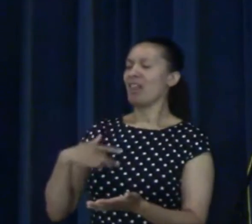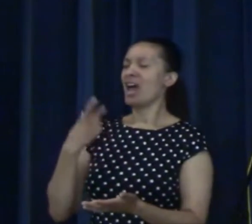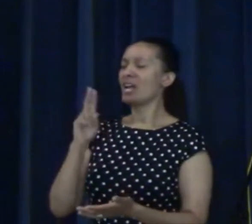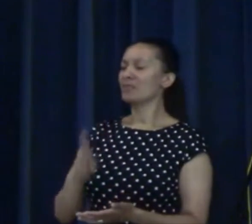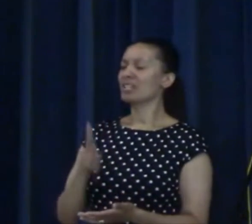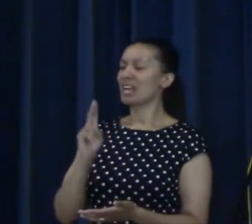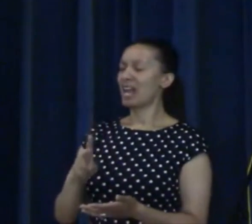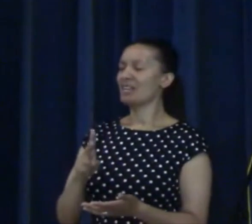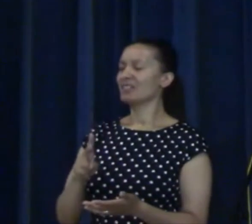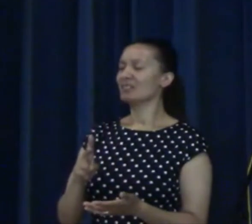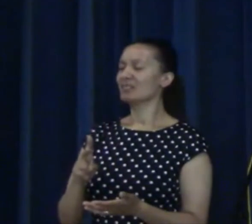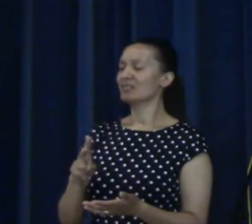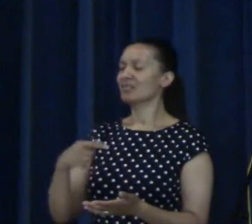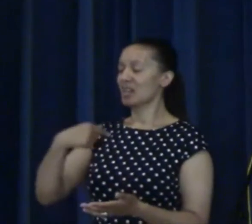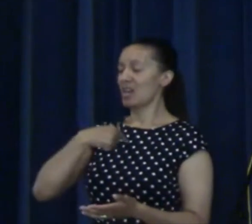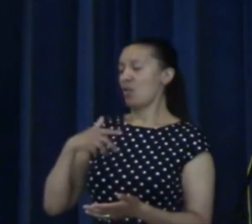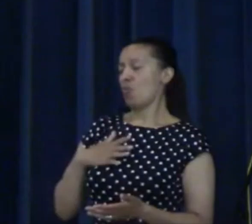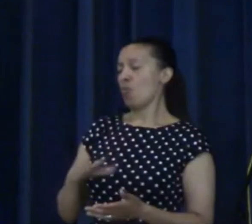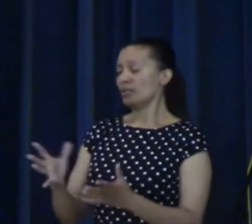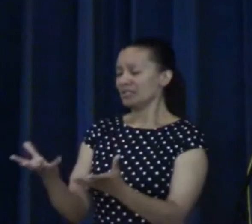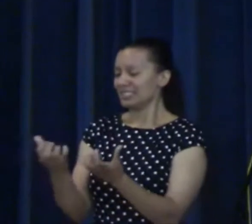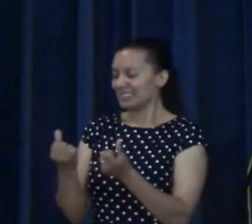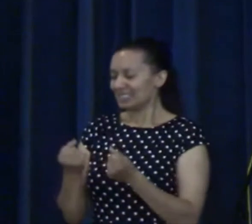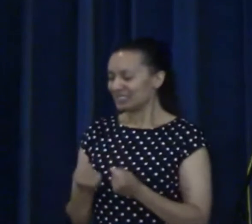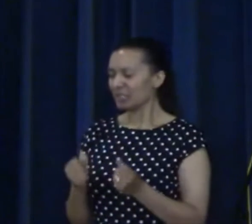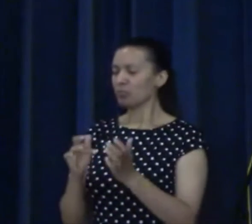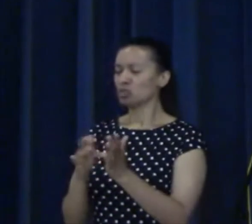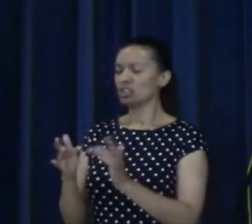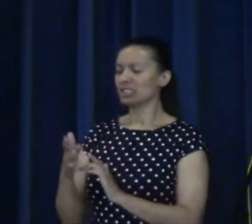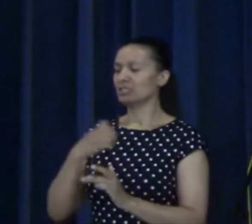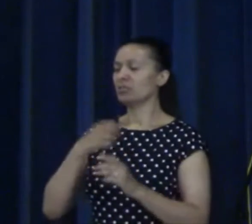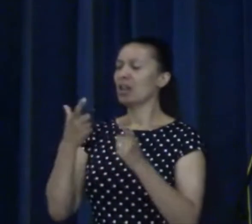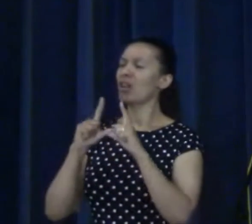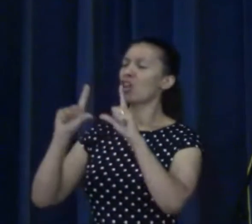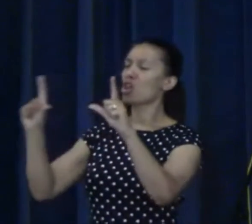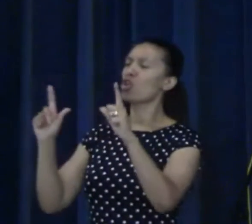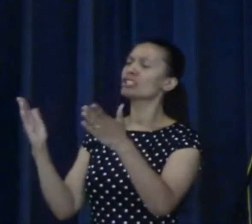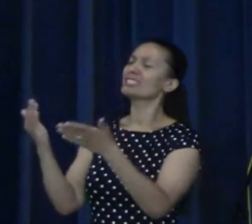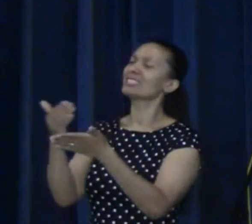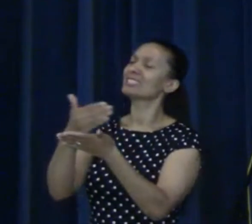I want to accept Jesus as my Lord and Saviour.